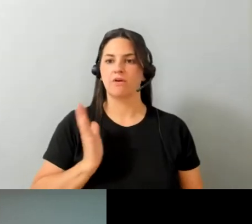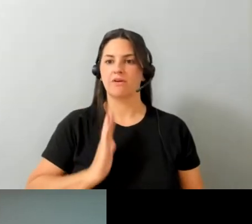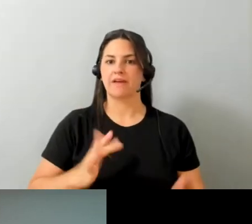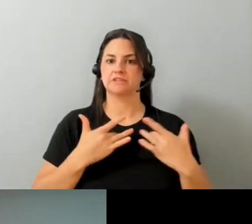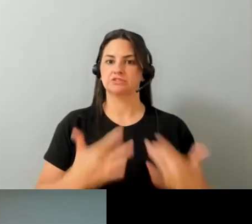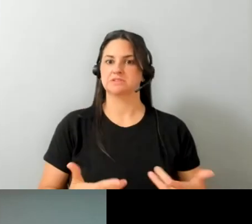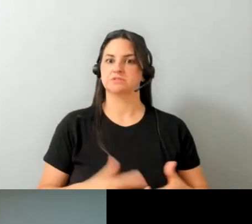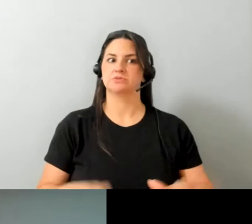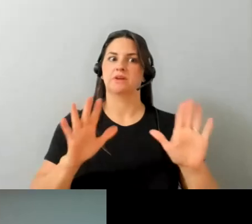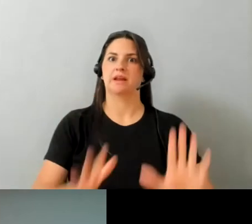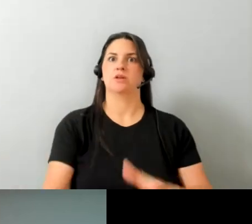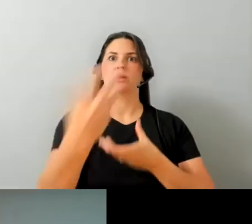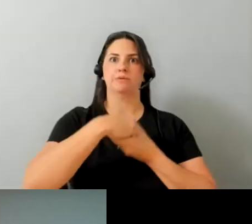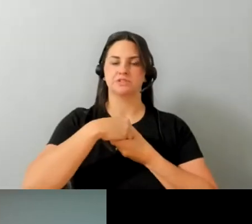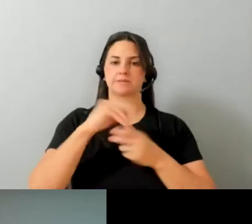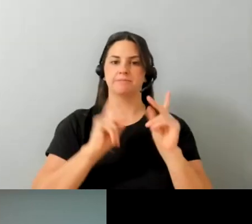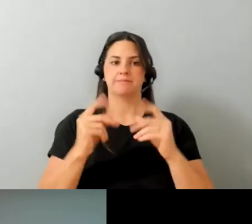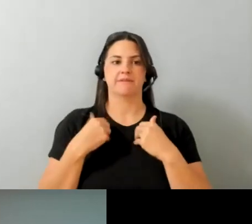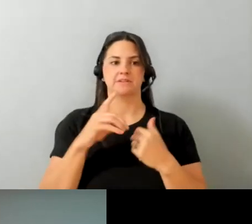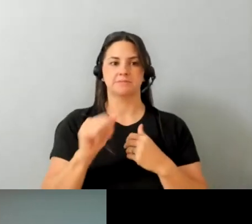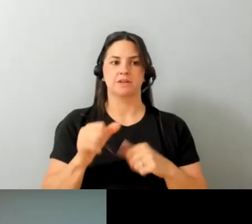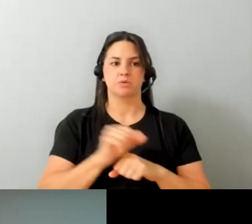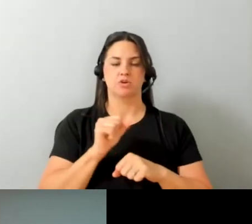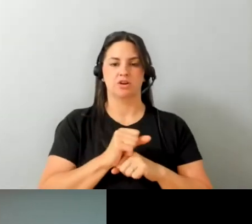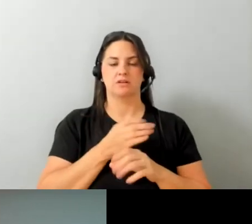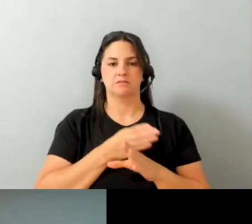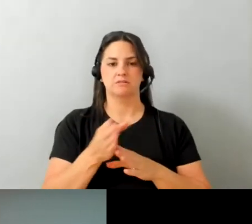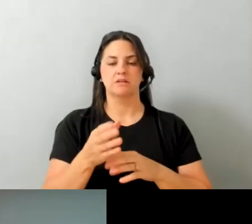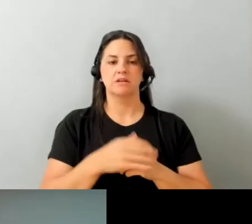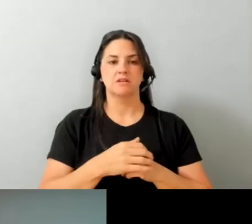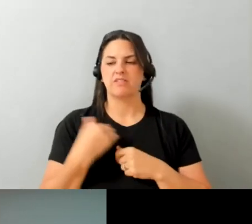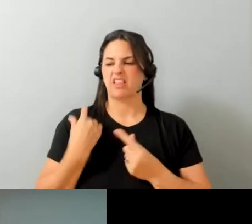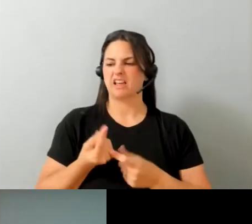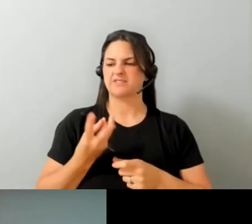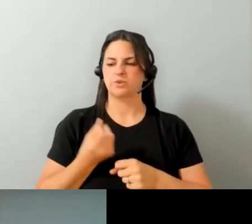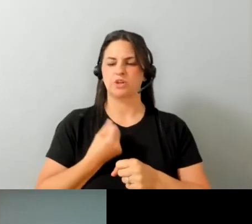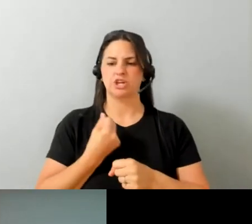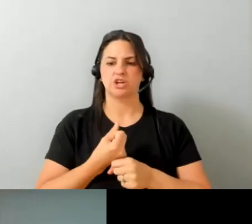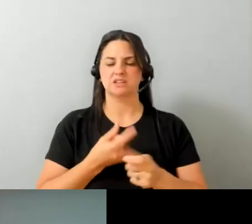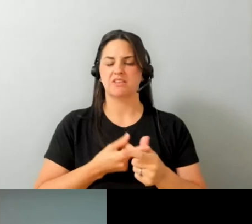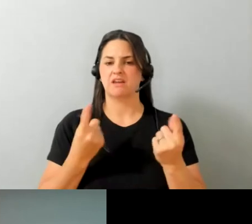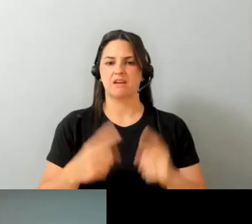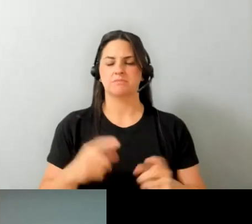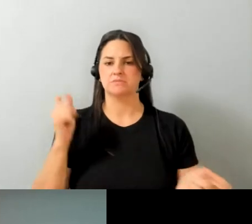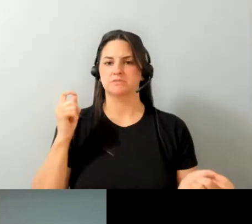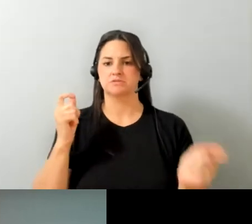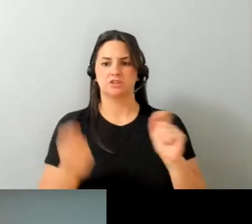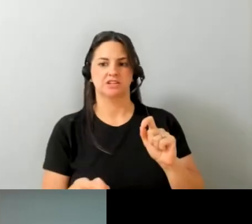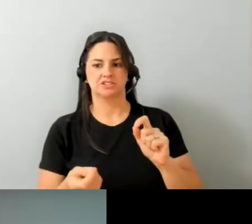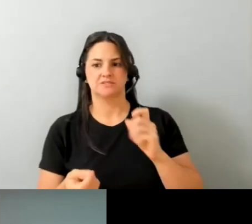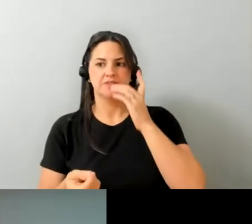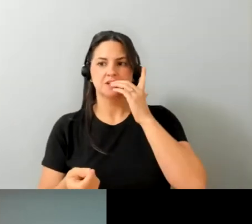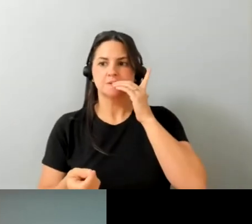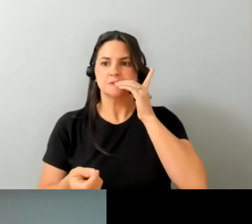inclusion of people with disabilities in the in the workplace you said over the last few years and then we had this huge change into what we